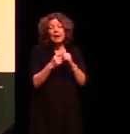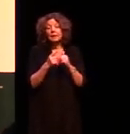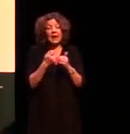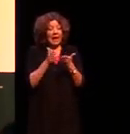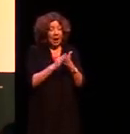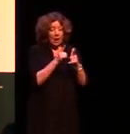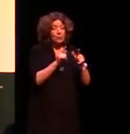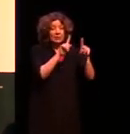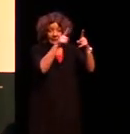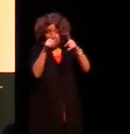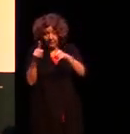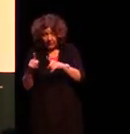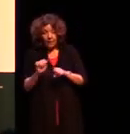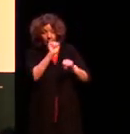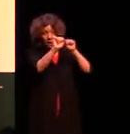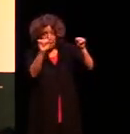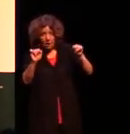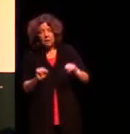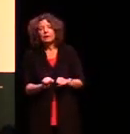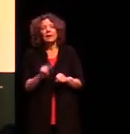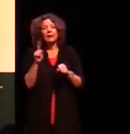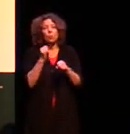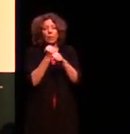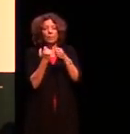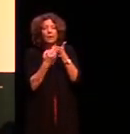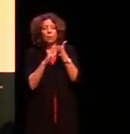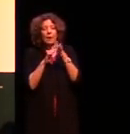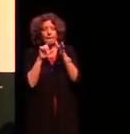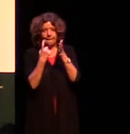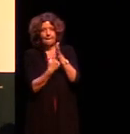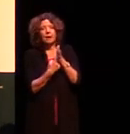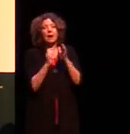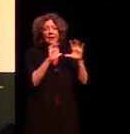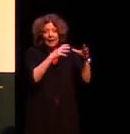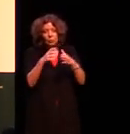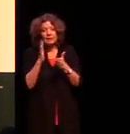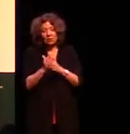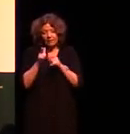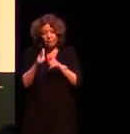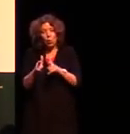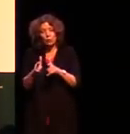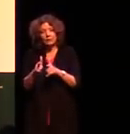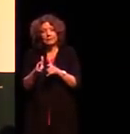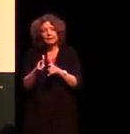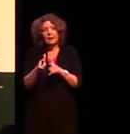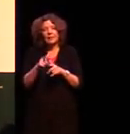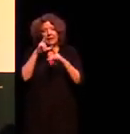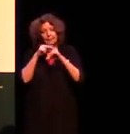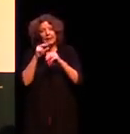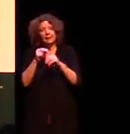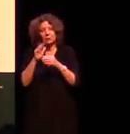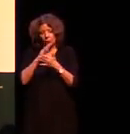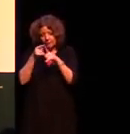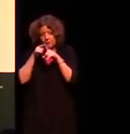in which languages differ is in terms of what the grammatical categories are that they force their speakers to pay attention to when they